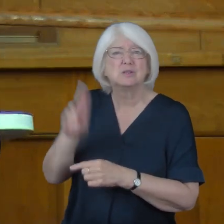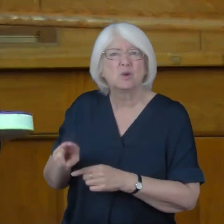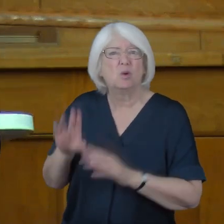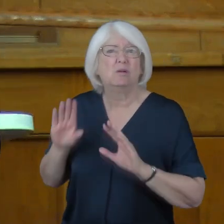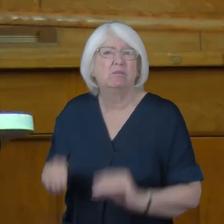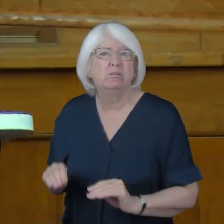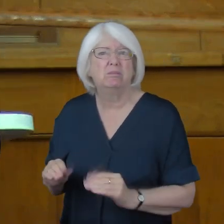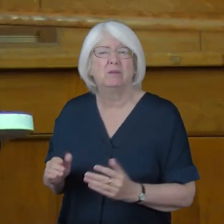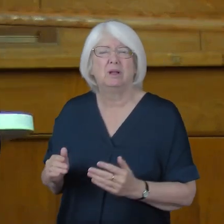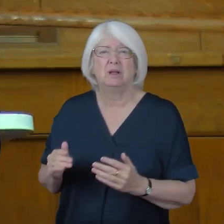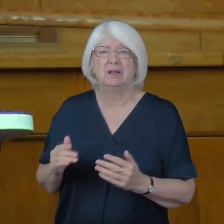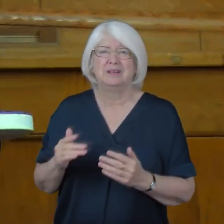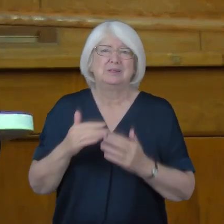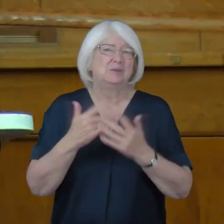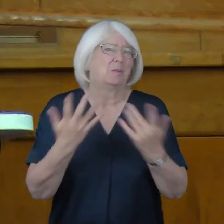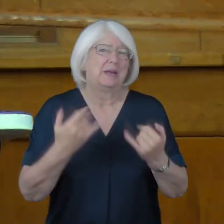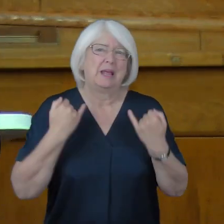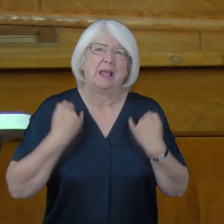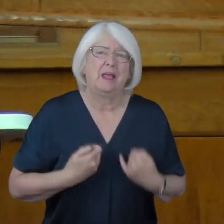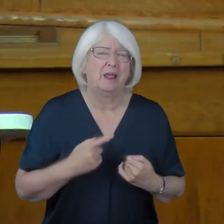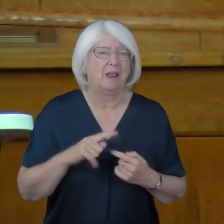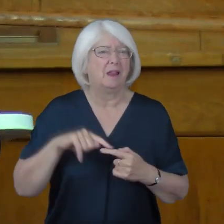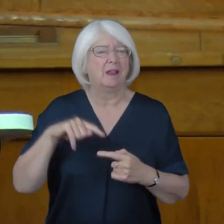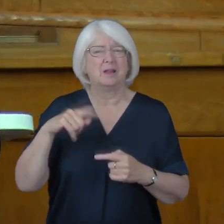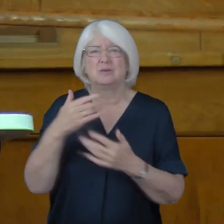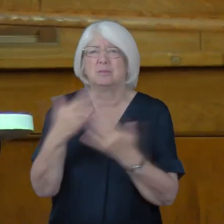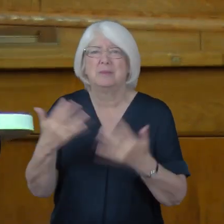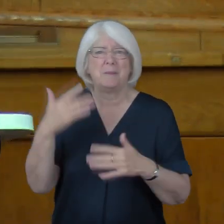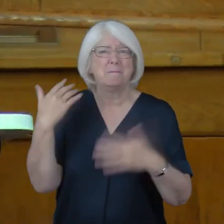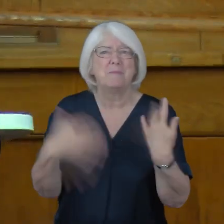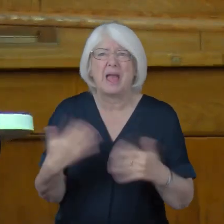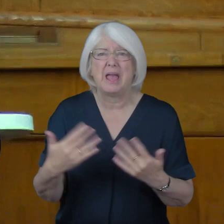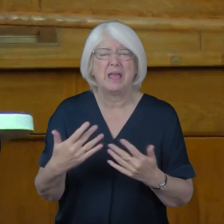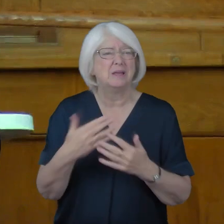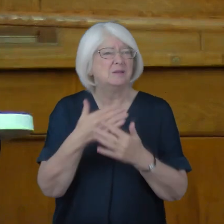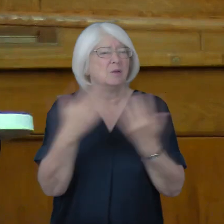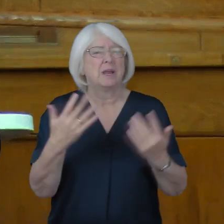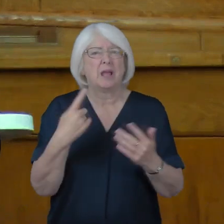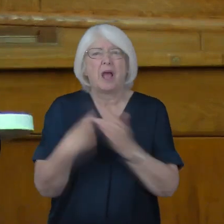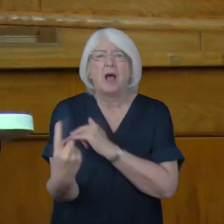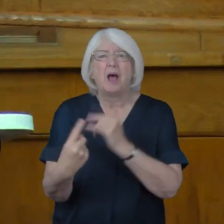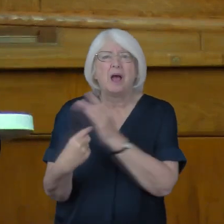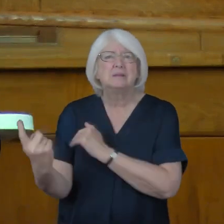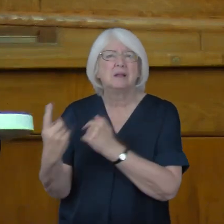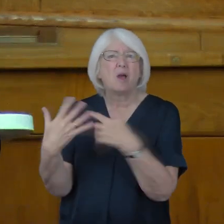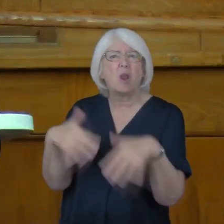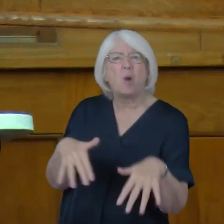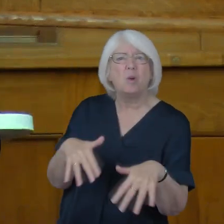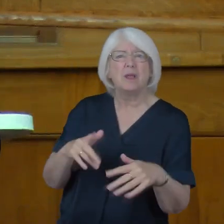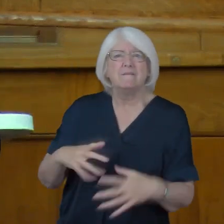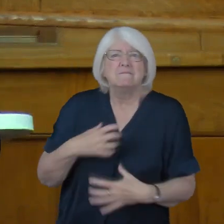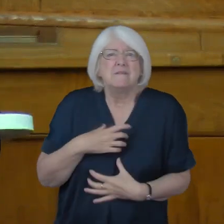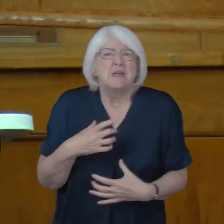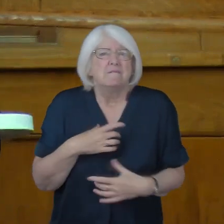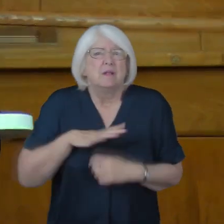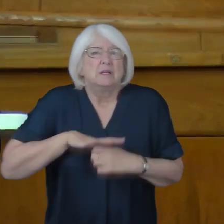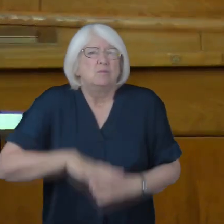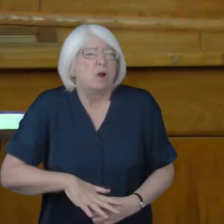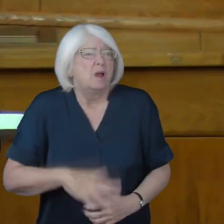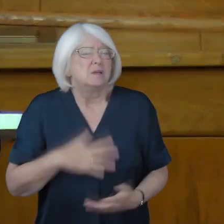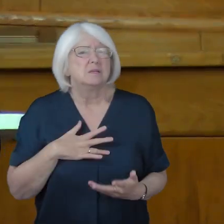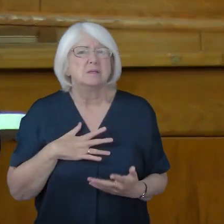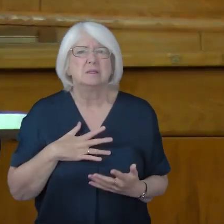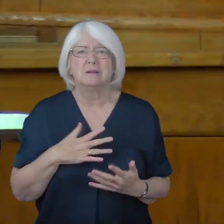so many people are ill, so many crying out in pain, so many isolated, lonely, fearful,